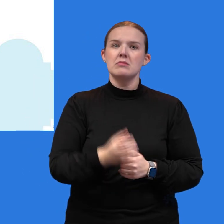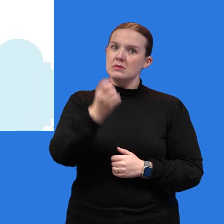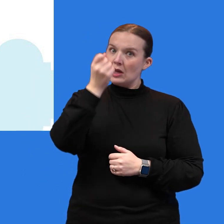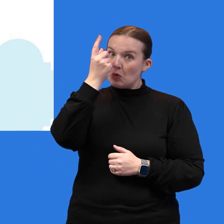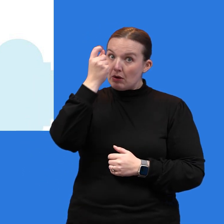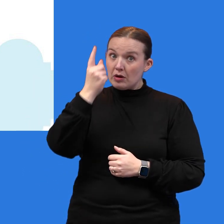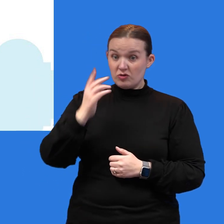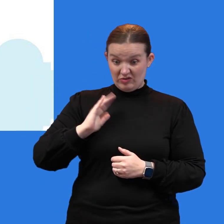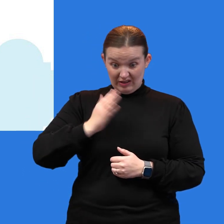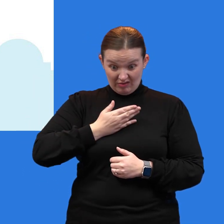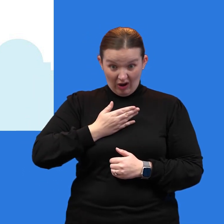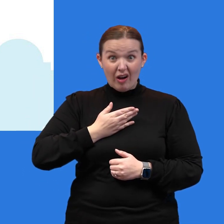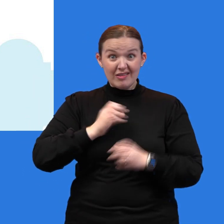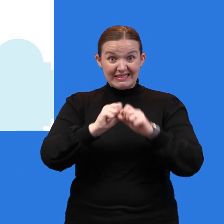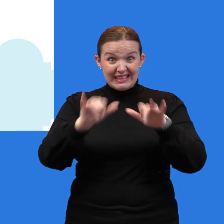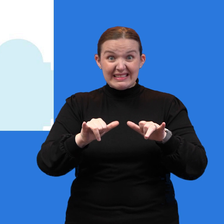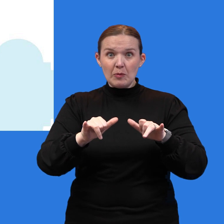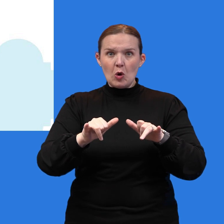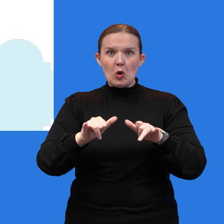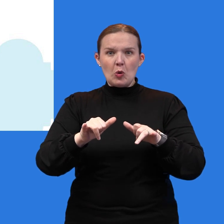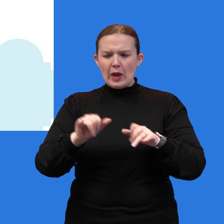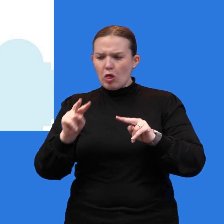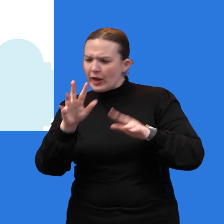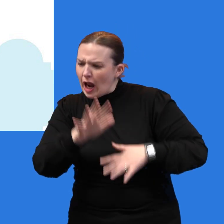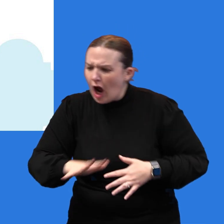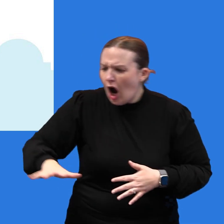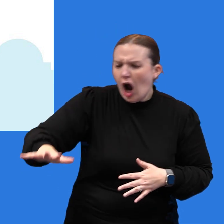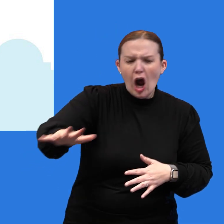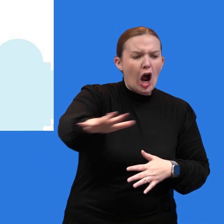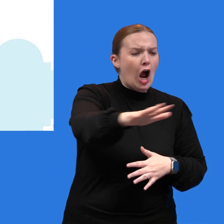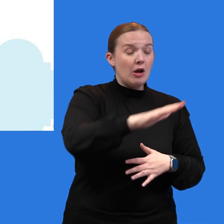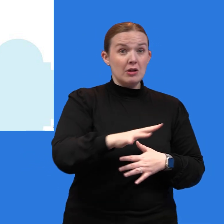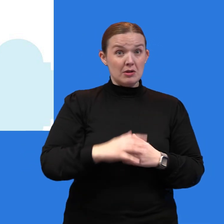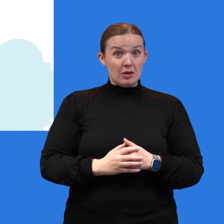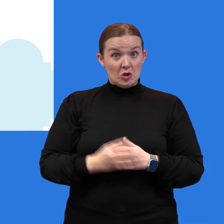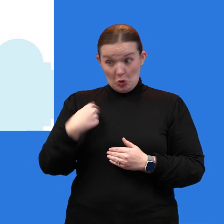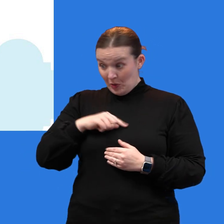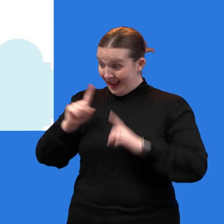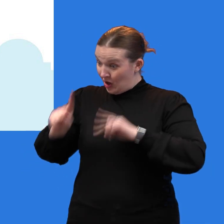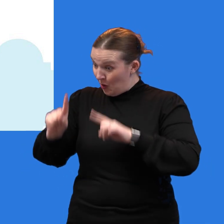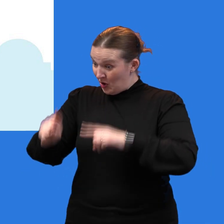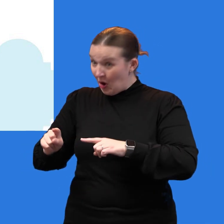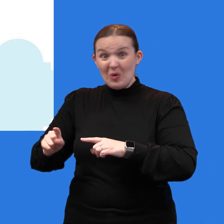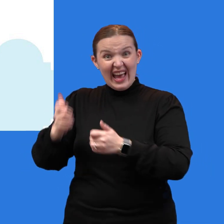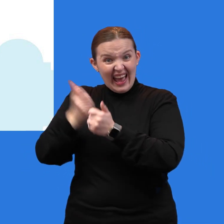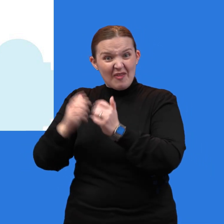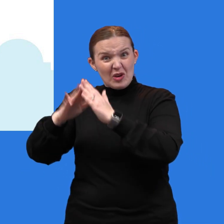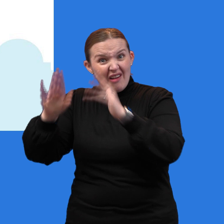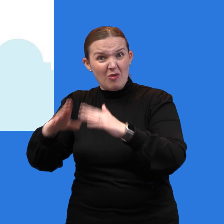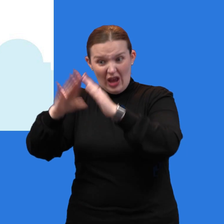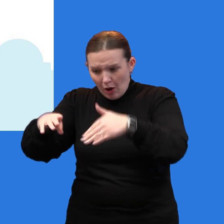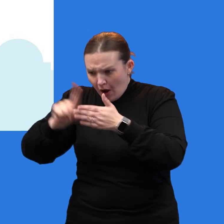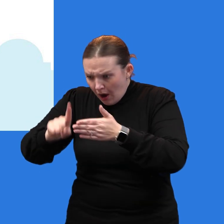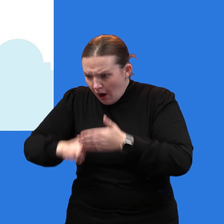appraisal districts use mass appraisal techniques, meaning that they don't go to each individual home each